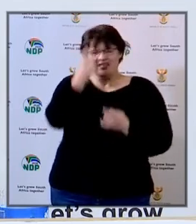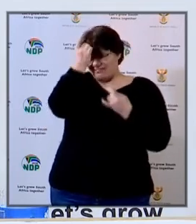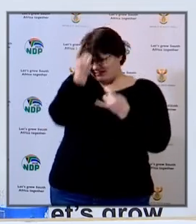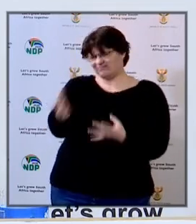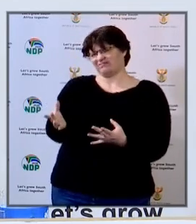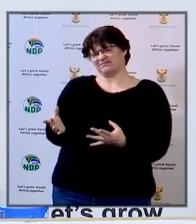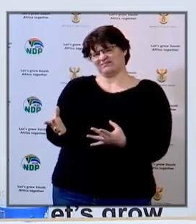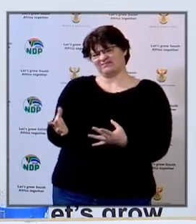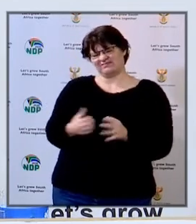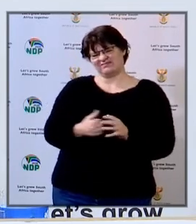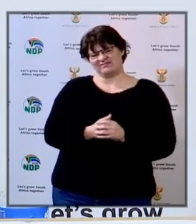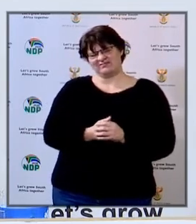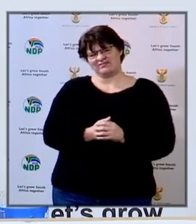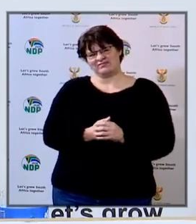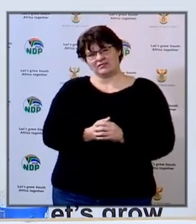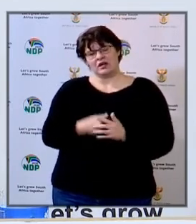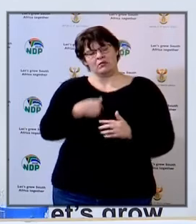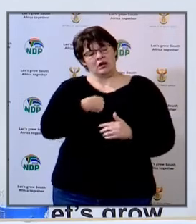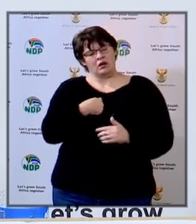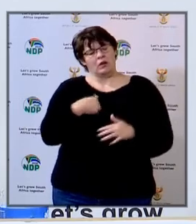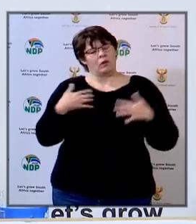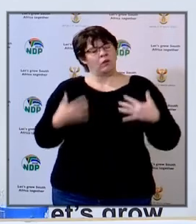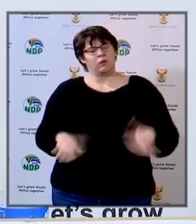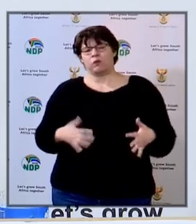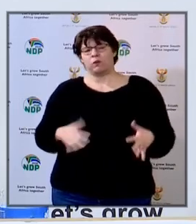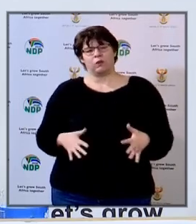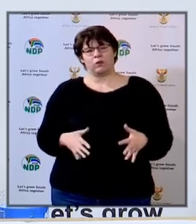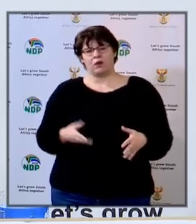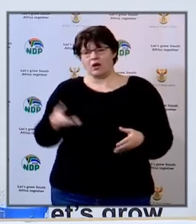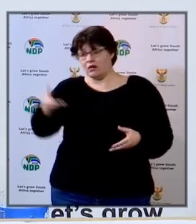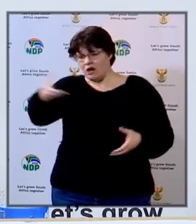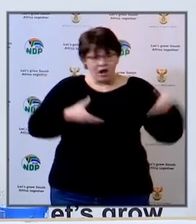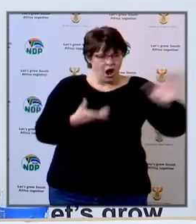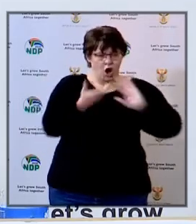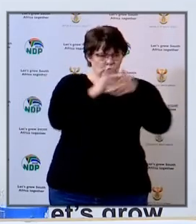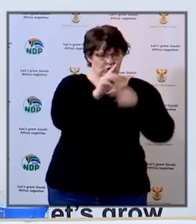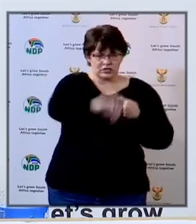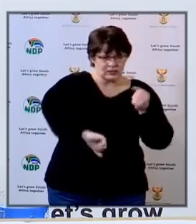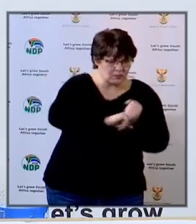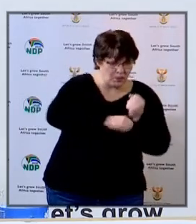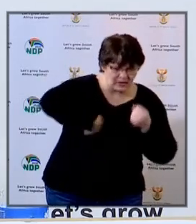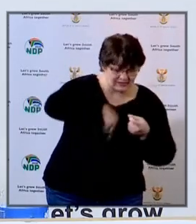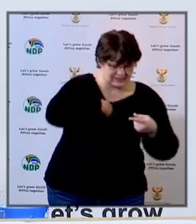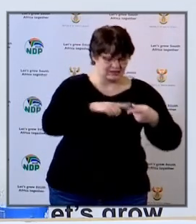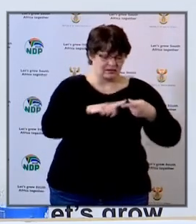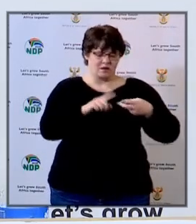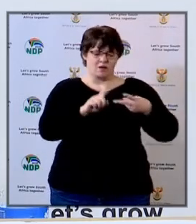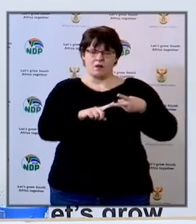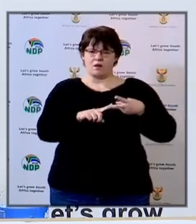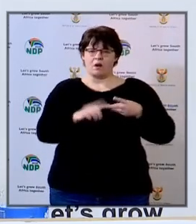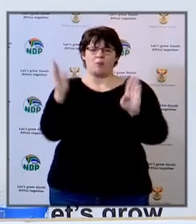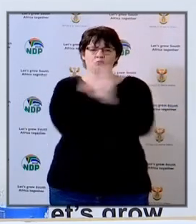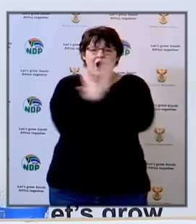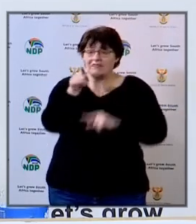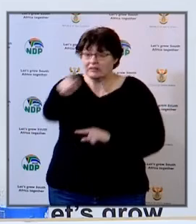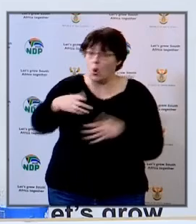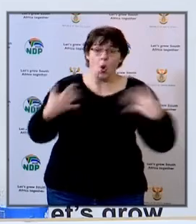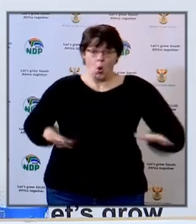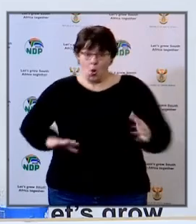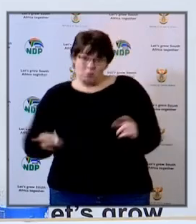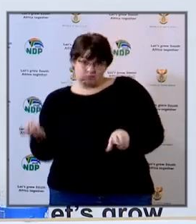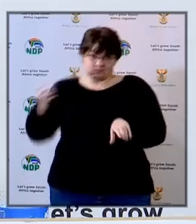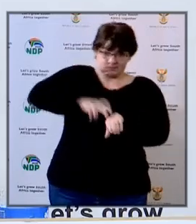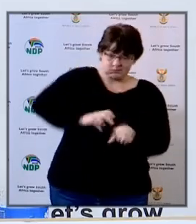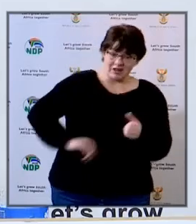at DG, that we have fully appreciated the support that we got from the communities, the support that we got from the private